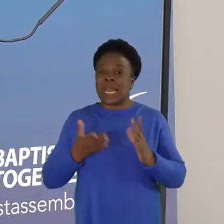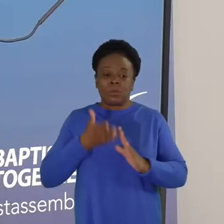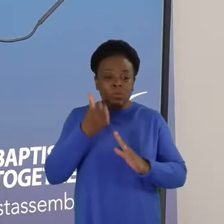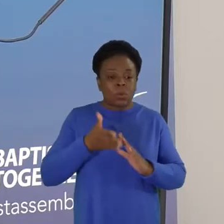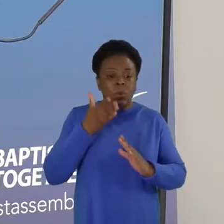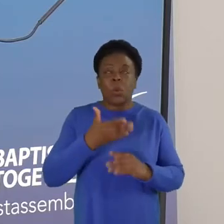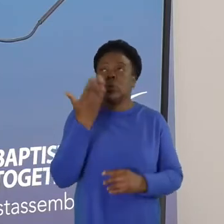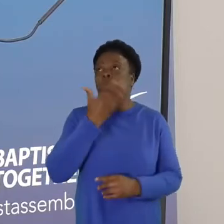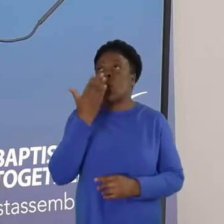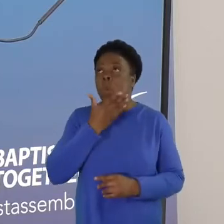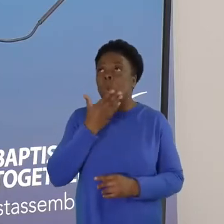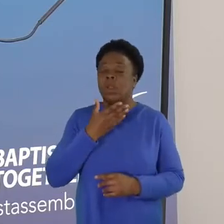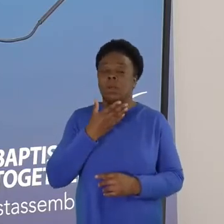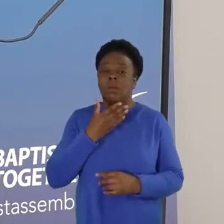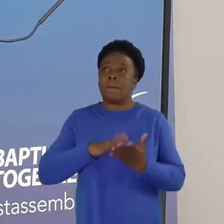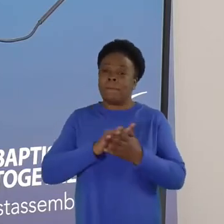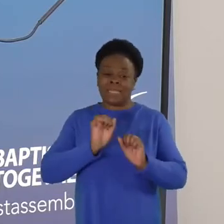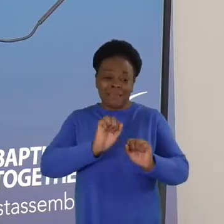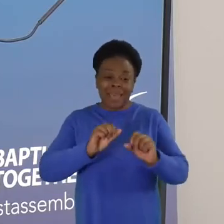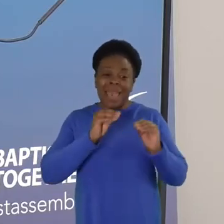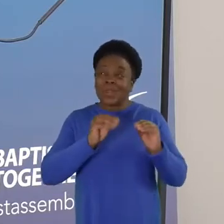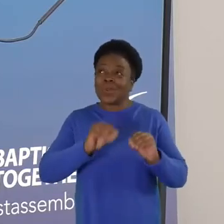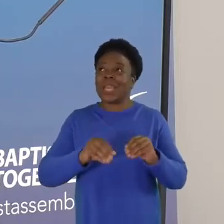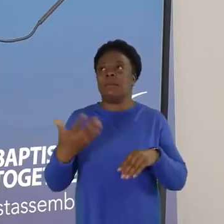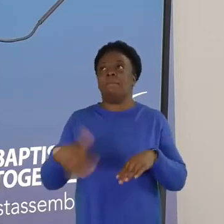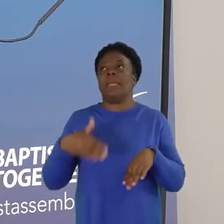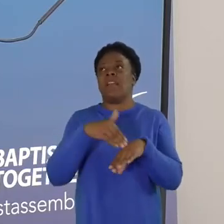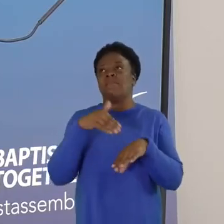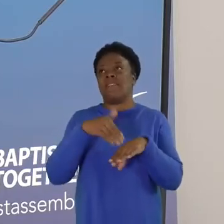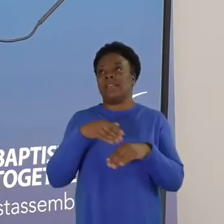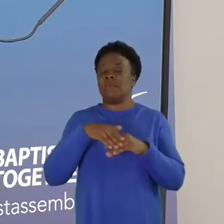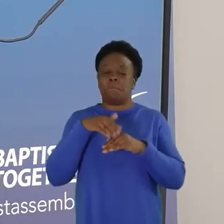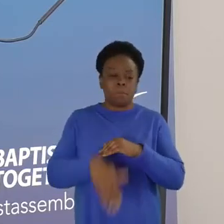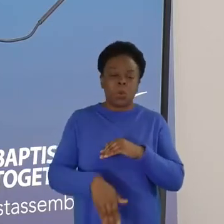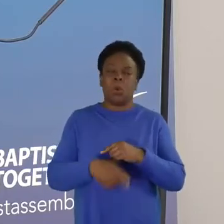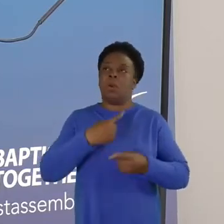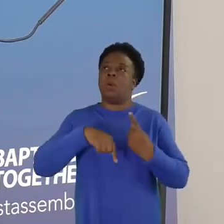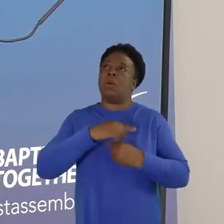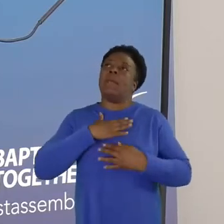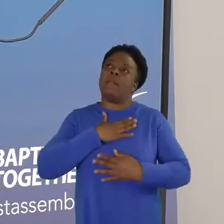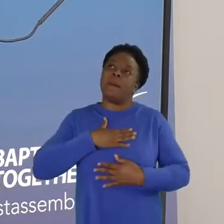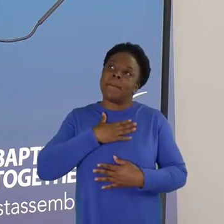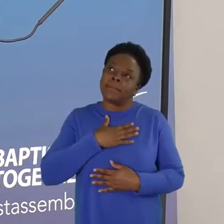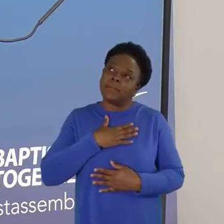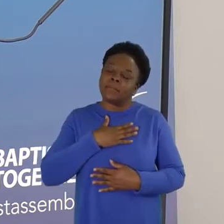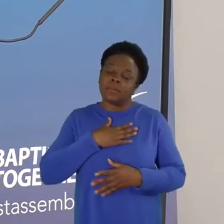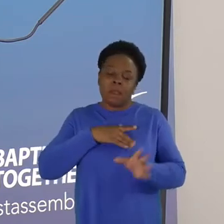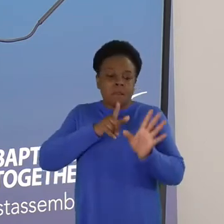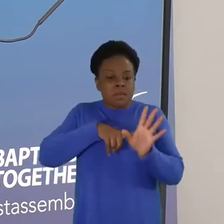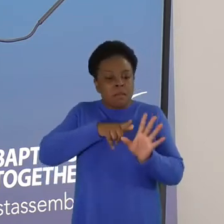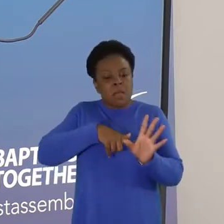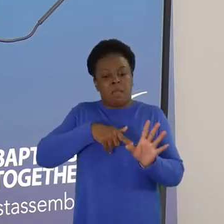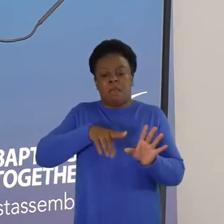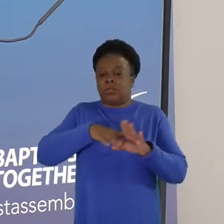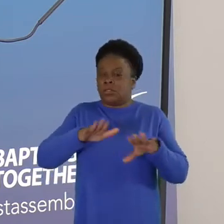We lament the loss of opportunities for socialisation and play for younger children.